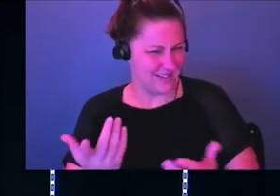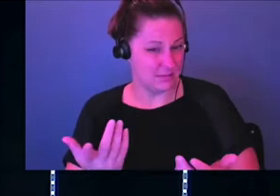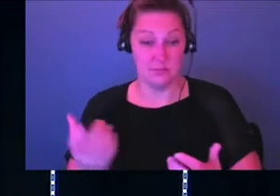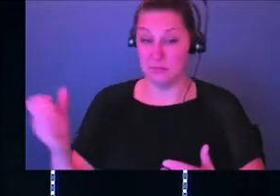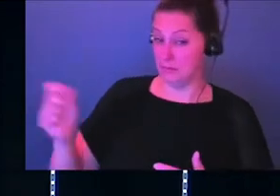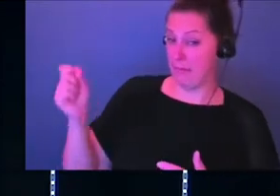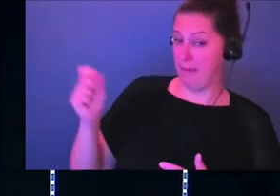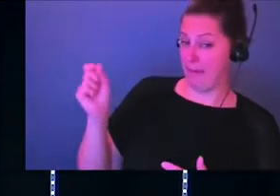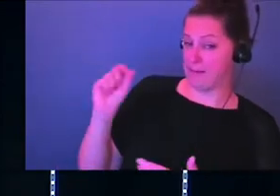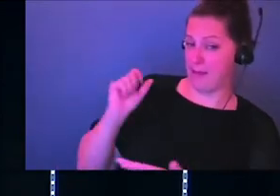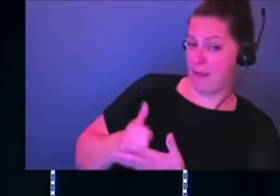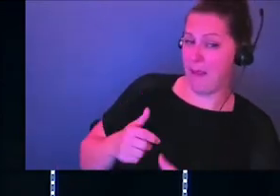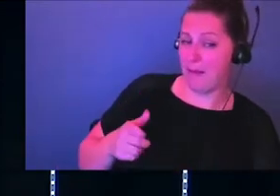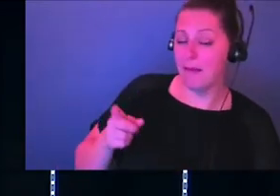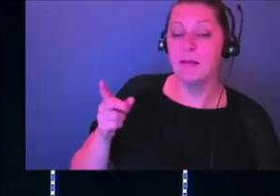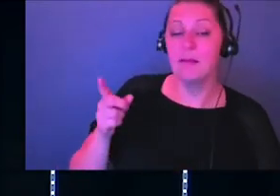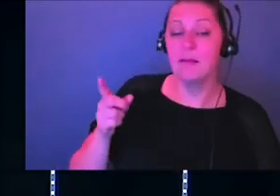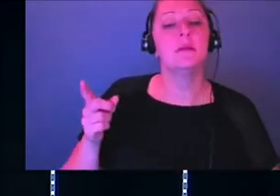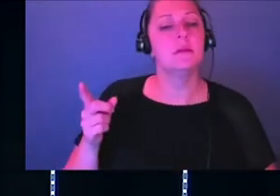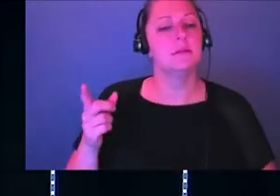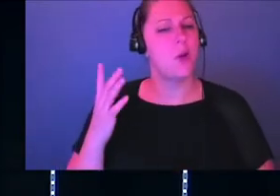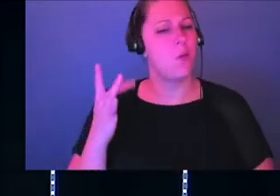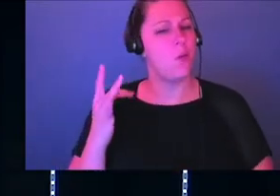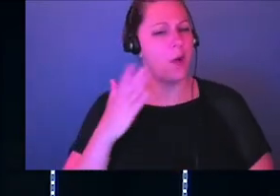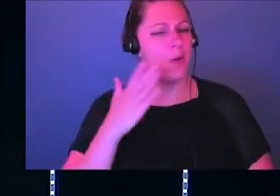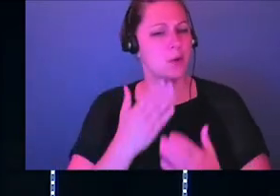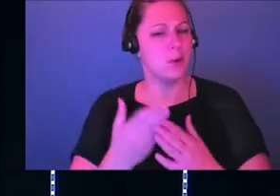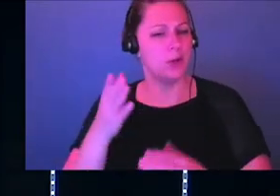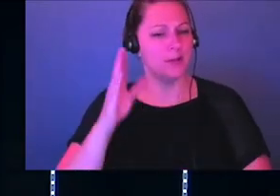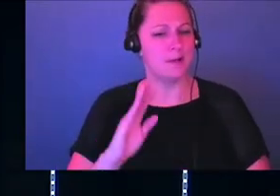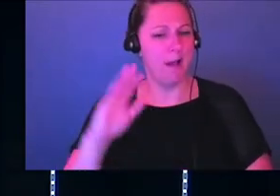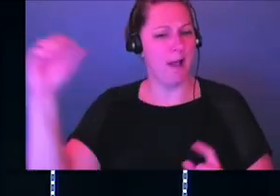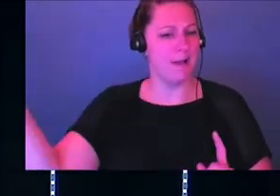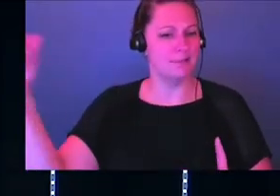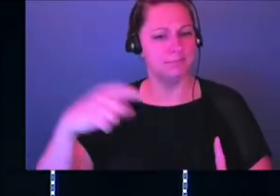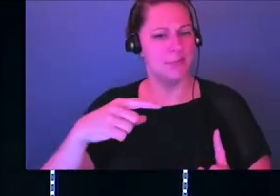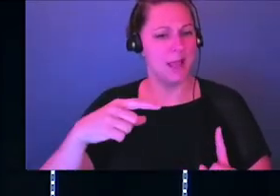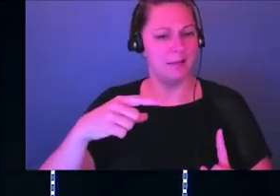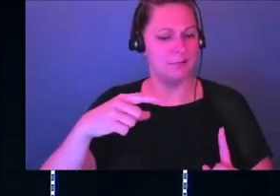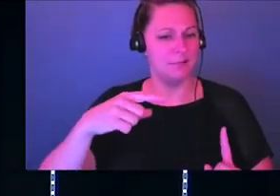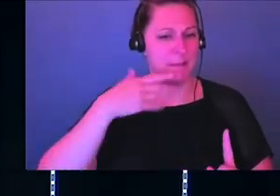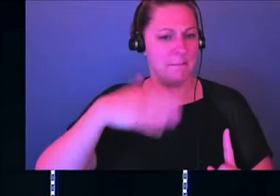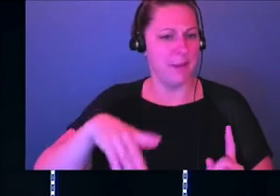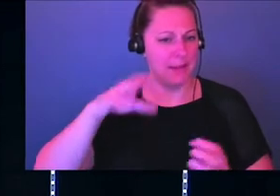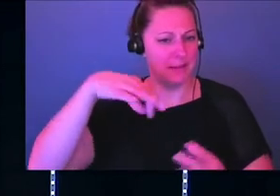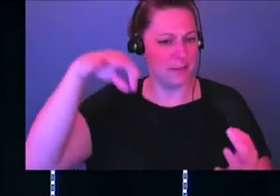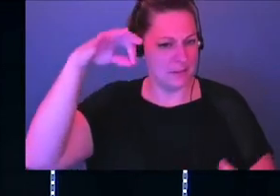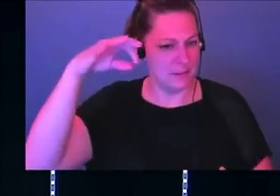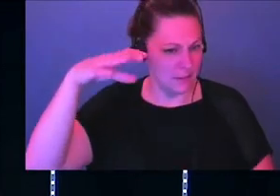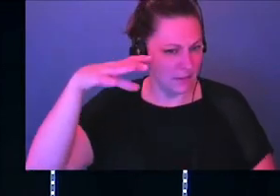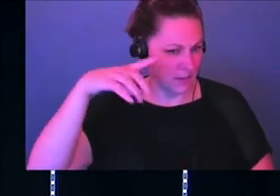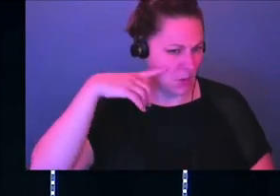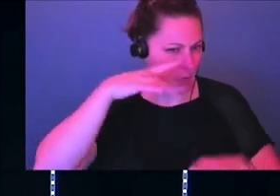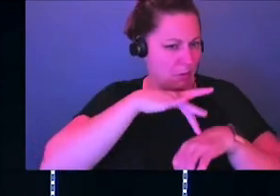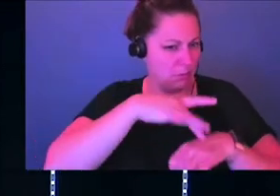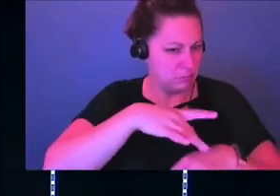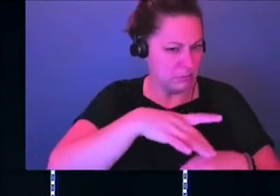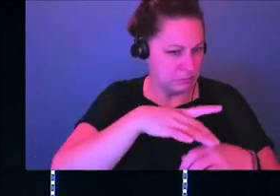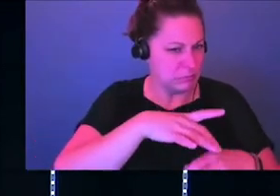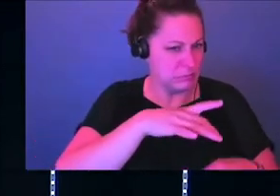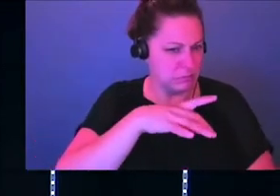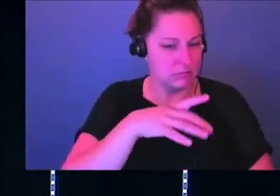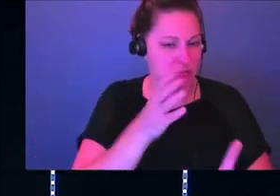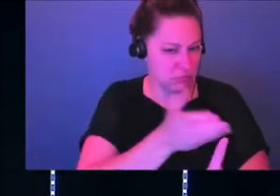Amen. So if God is good, then why would a good God send a tormenting spirit, okay? And again, this is just an issue that we walk out together. This is